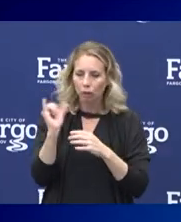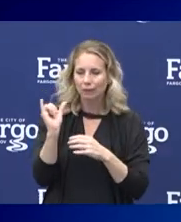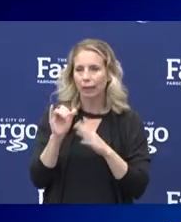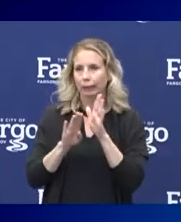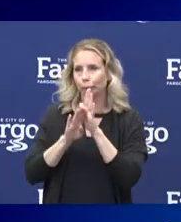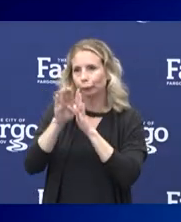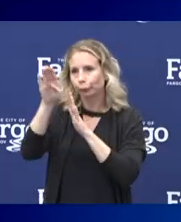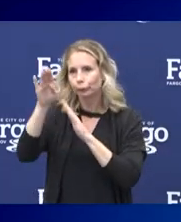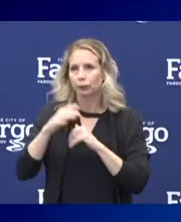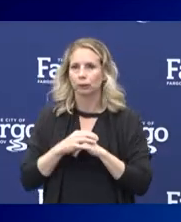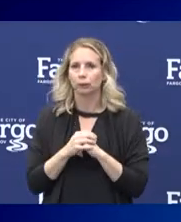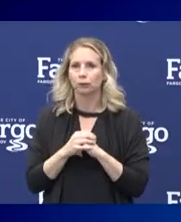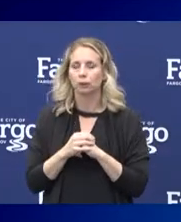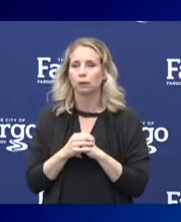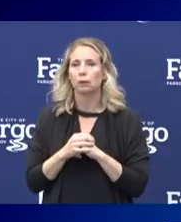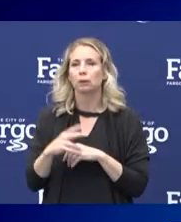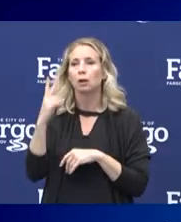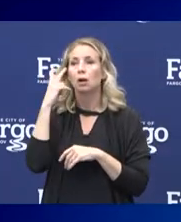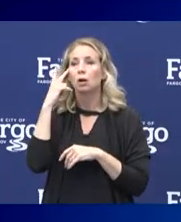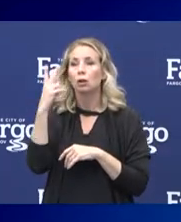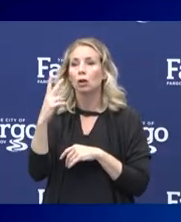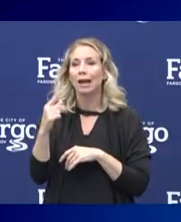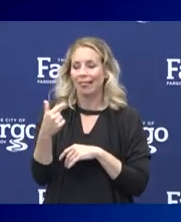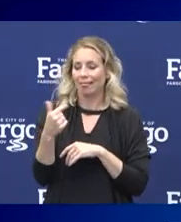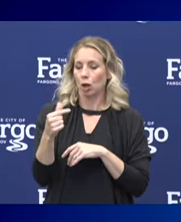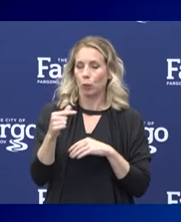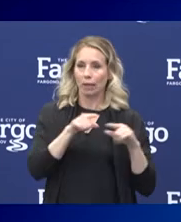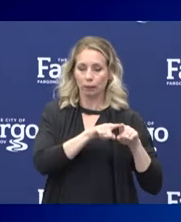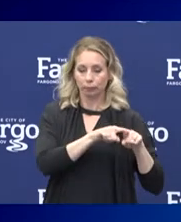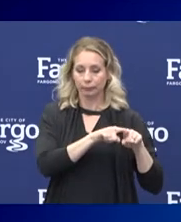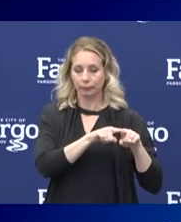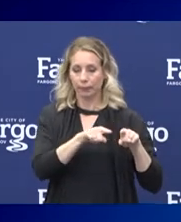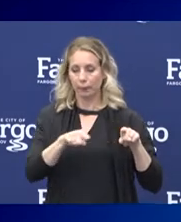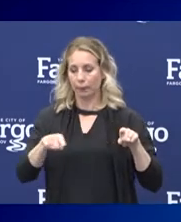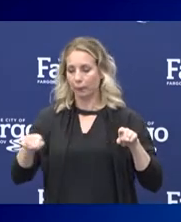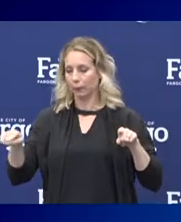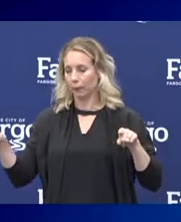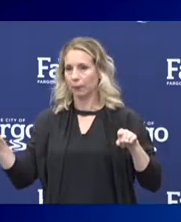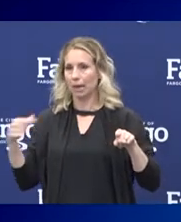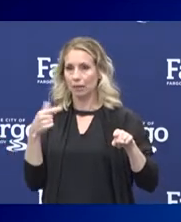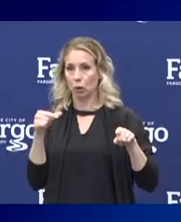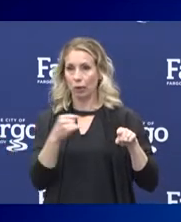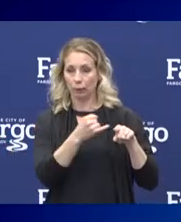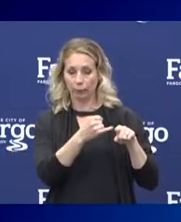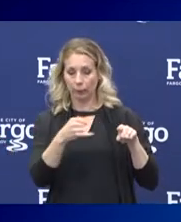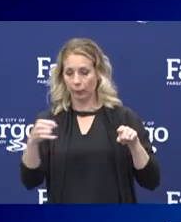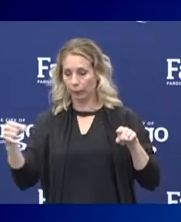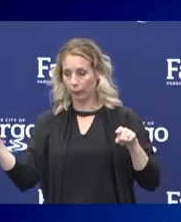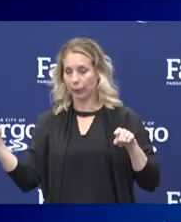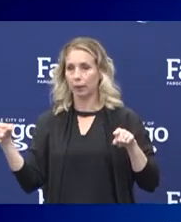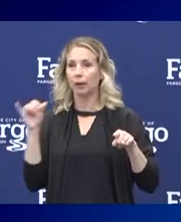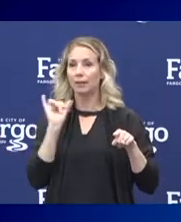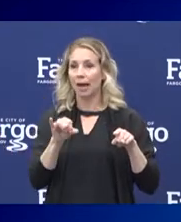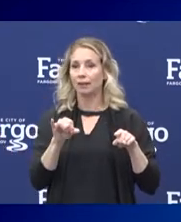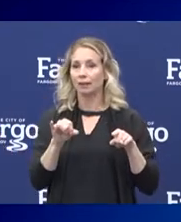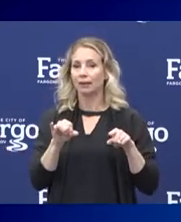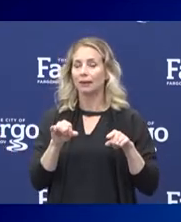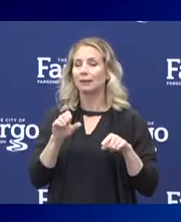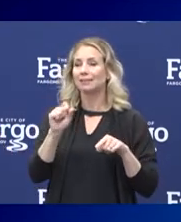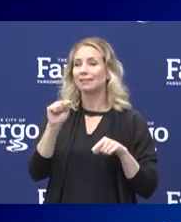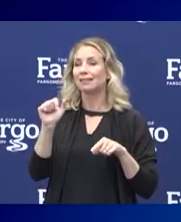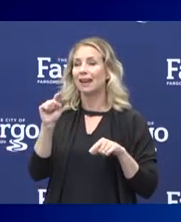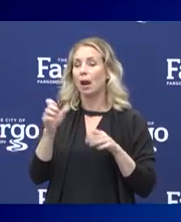in the state. And I would draw your attention to the green line at the bottom. So the green line statewide is the number of new